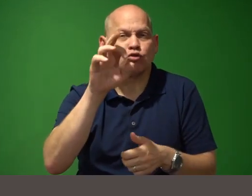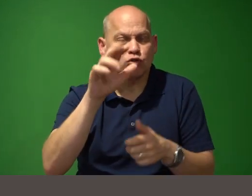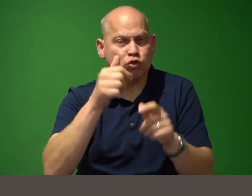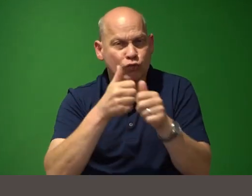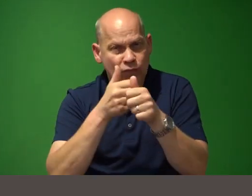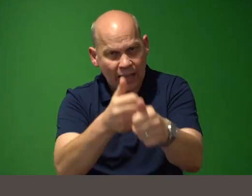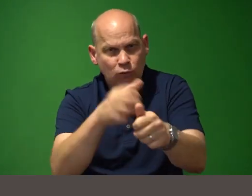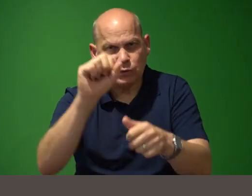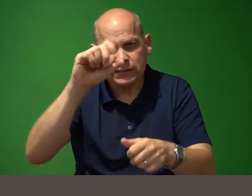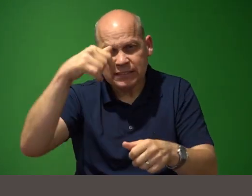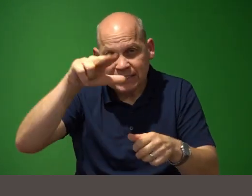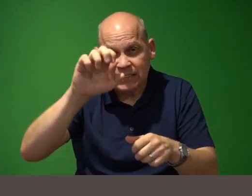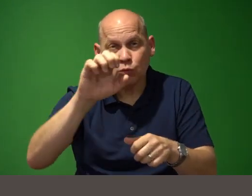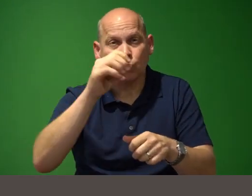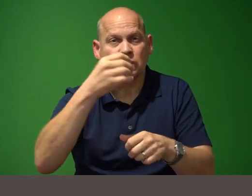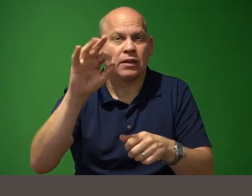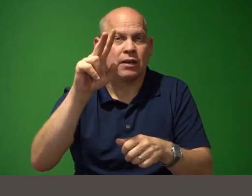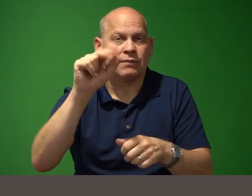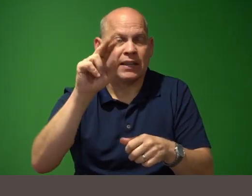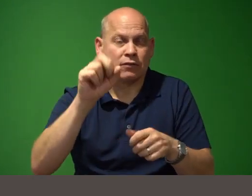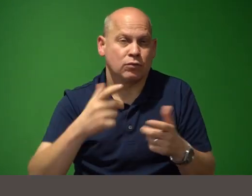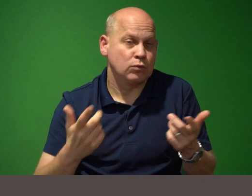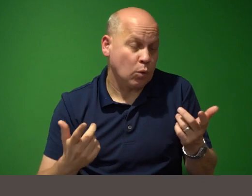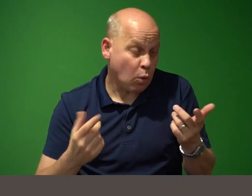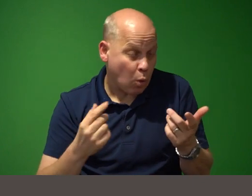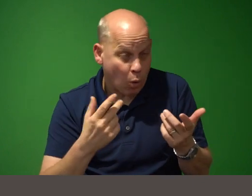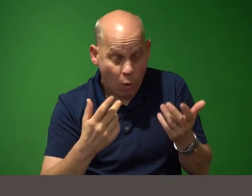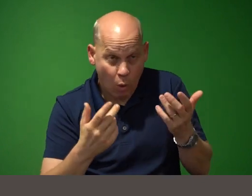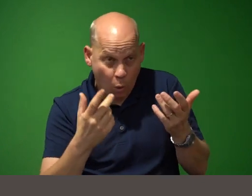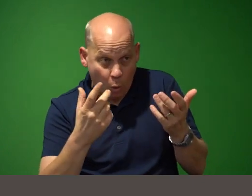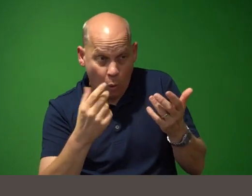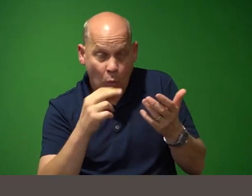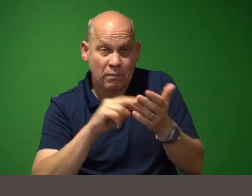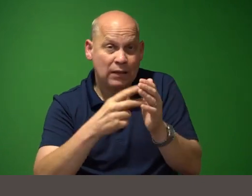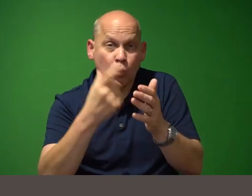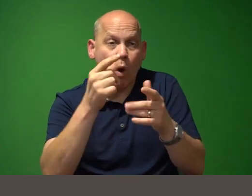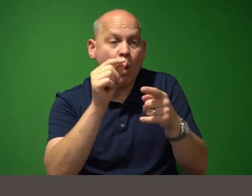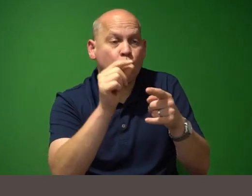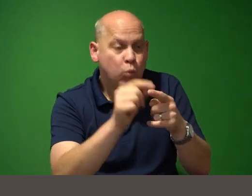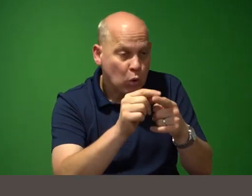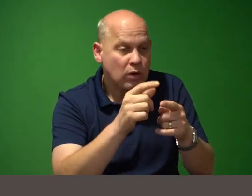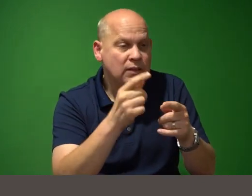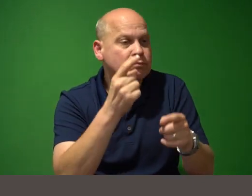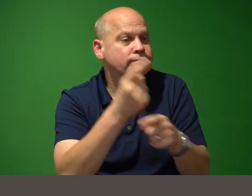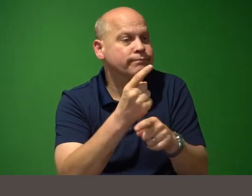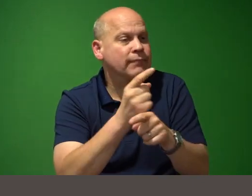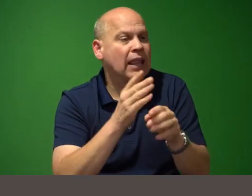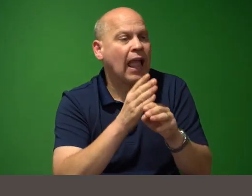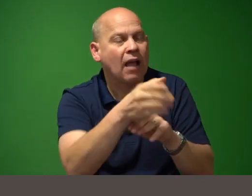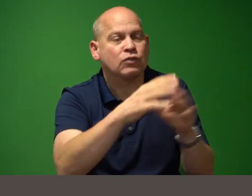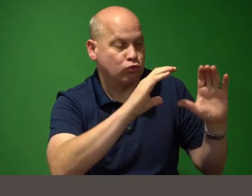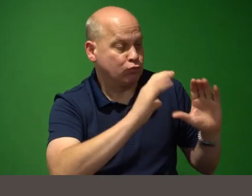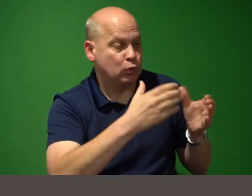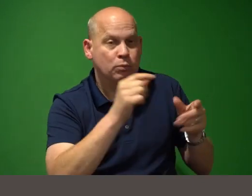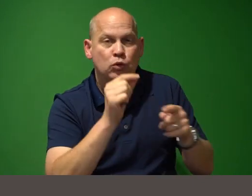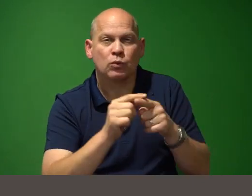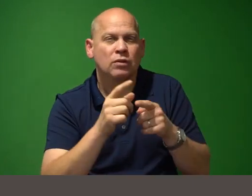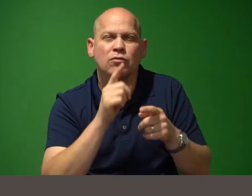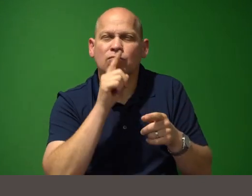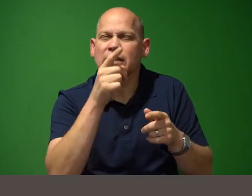parlance what word comes after a group of words so very fancy auto-complete now